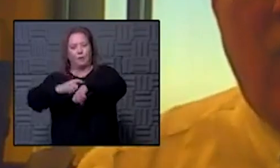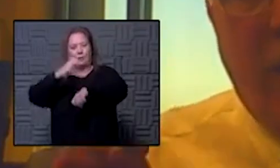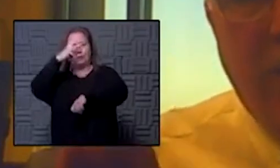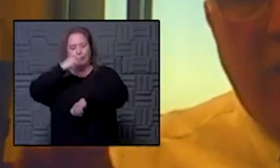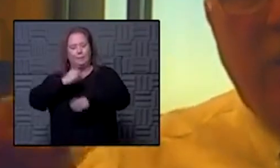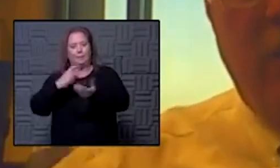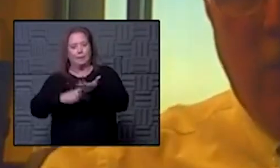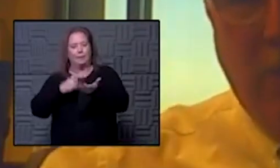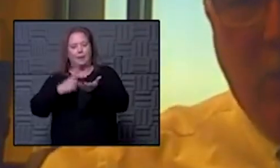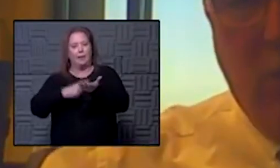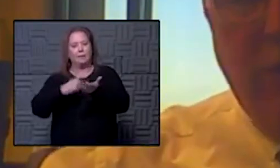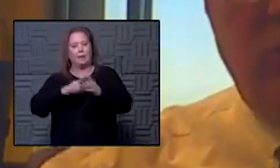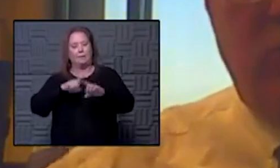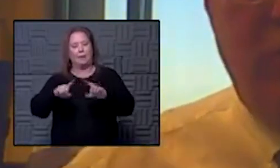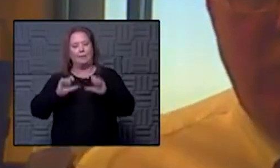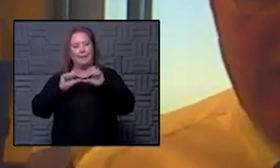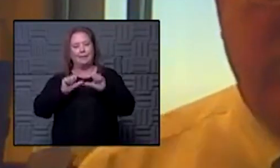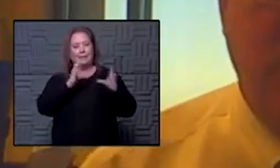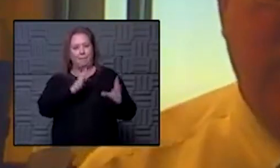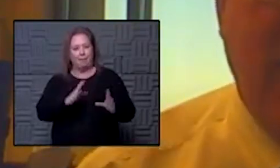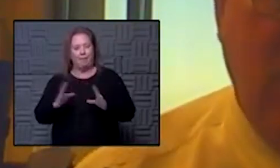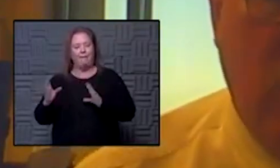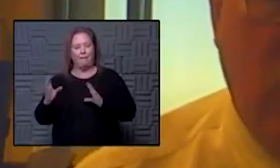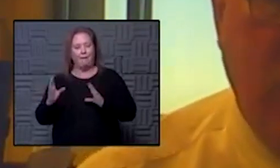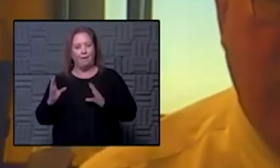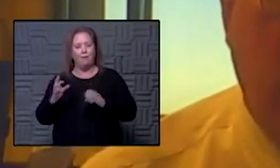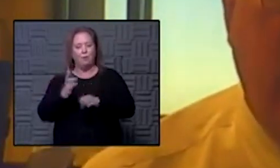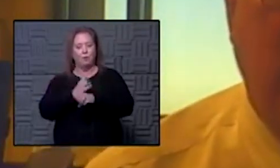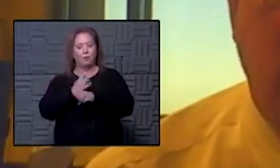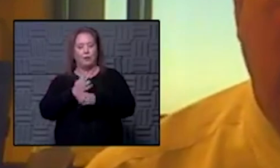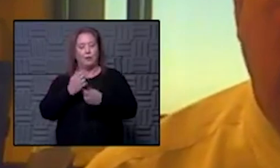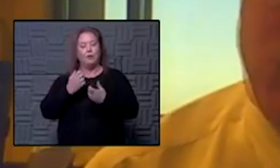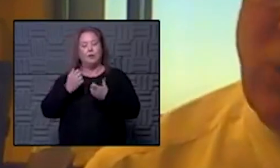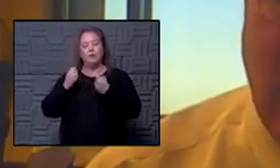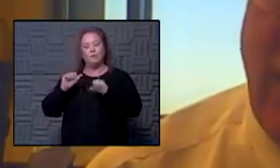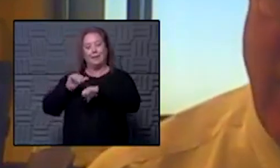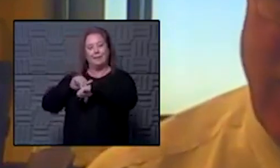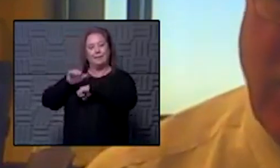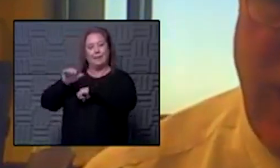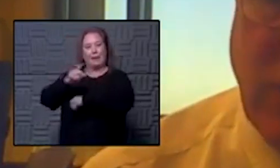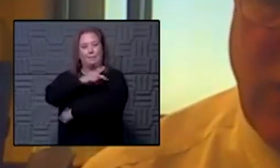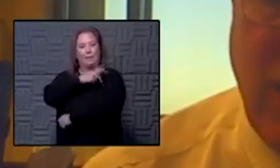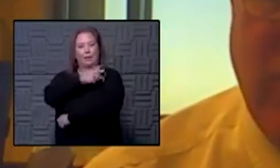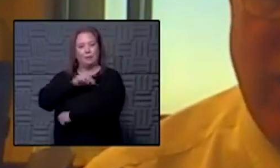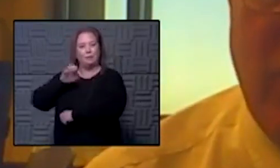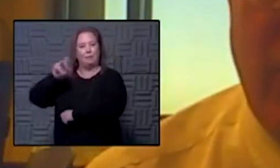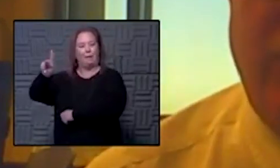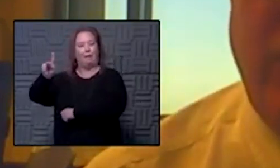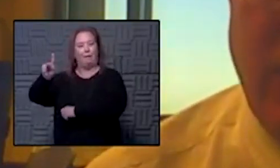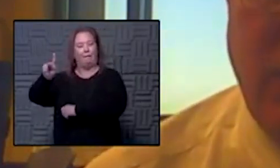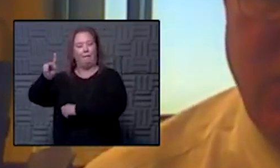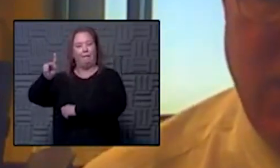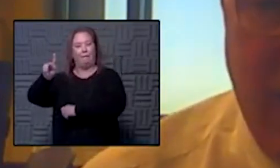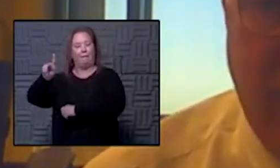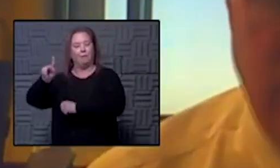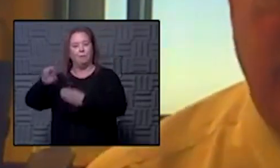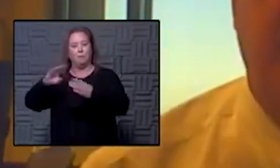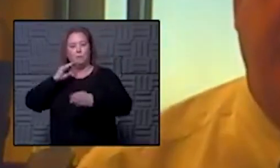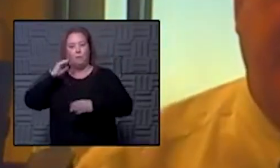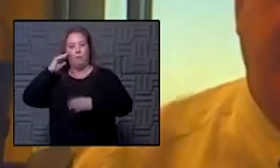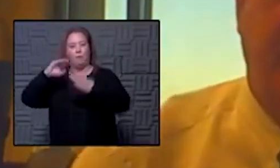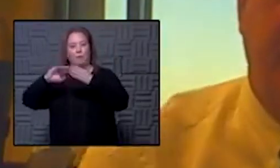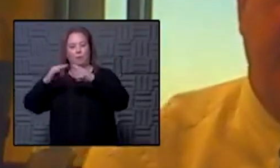that for now and then looking at ways to redistribute patients back to their own communities because there's a lot of beds around the state available if we can get them